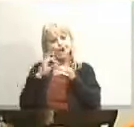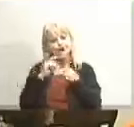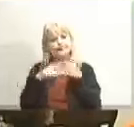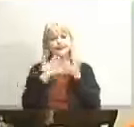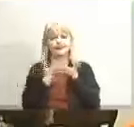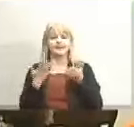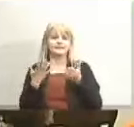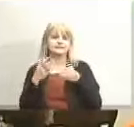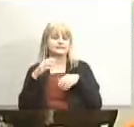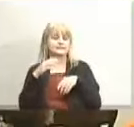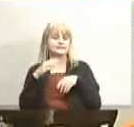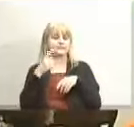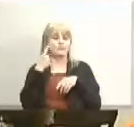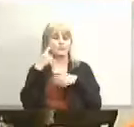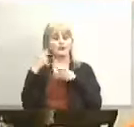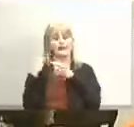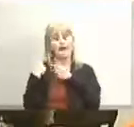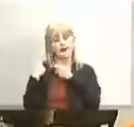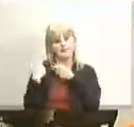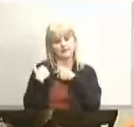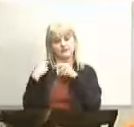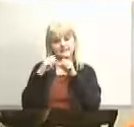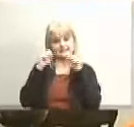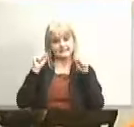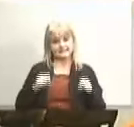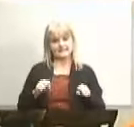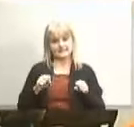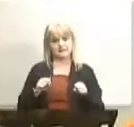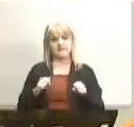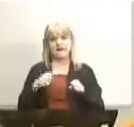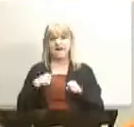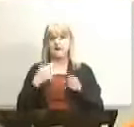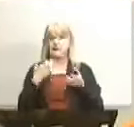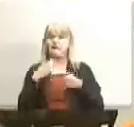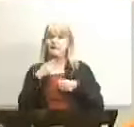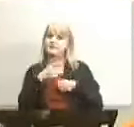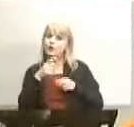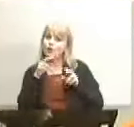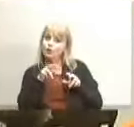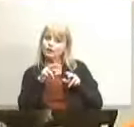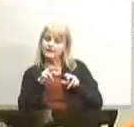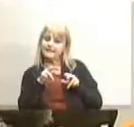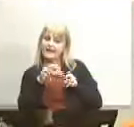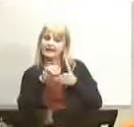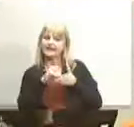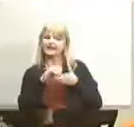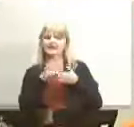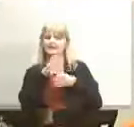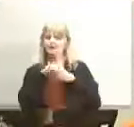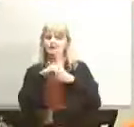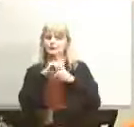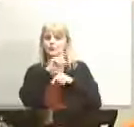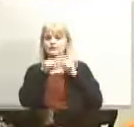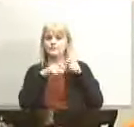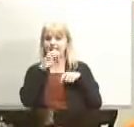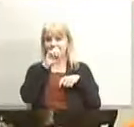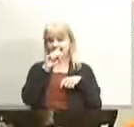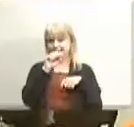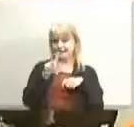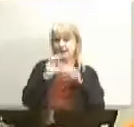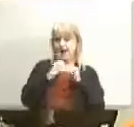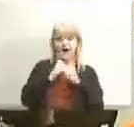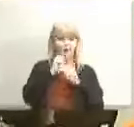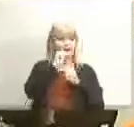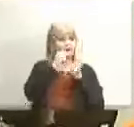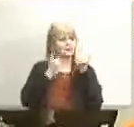i would love for him to take a look at but it included the questions about esl and how we don't support